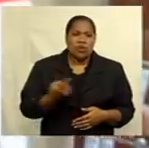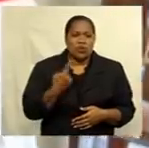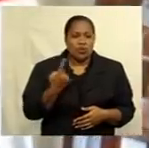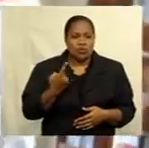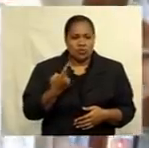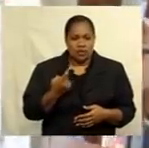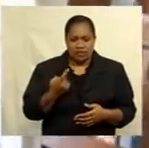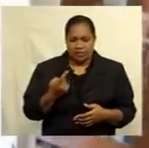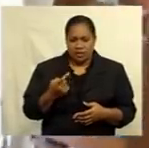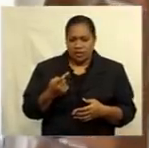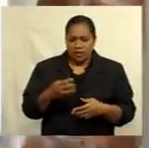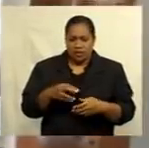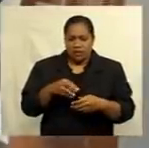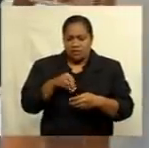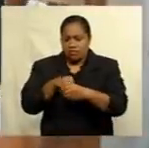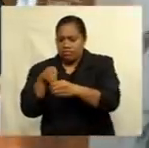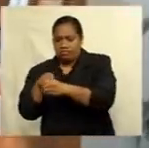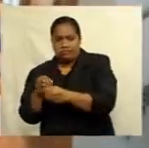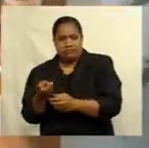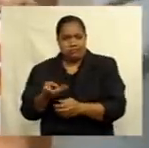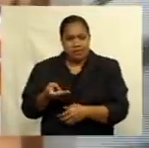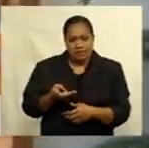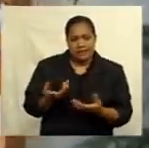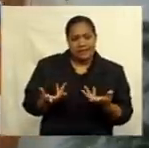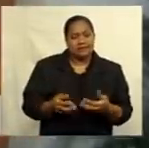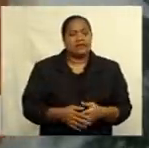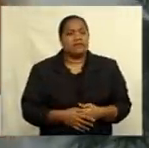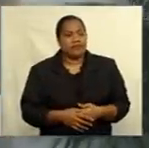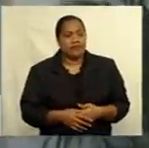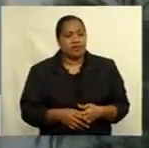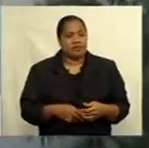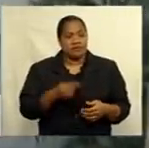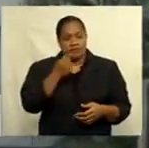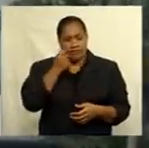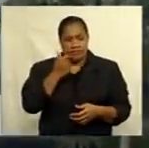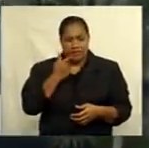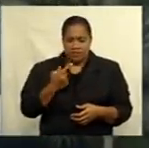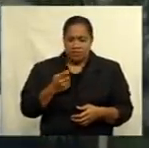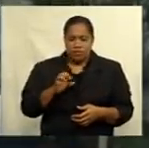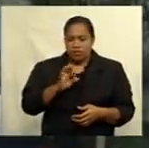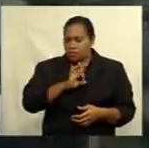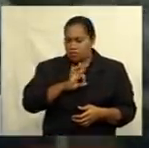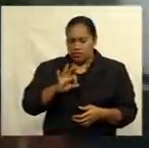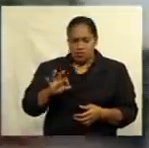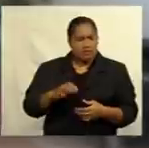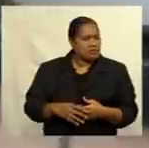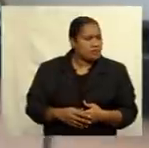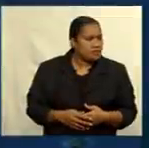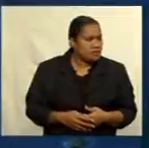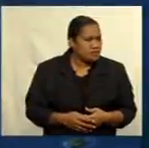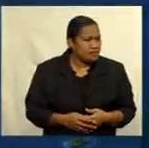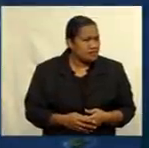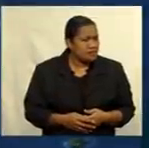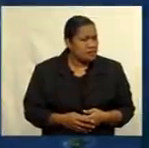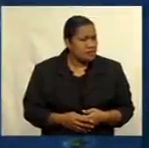Rambuka in response says he will not be ambushing any party to get the people he may need. have not